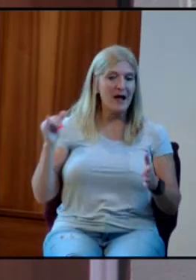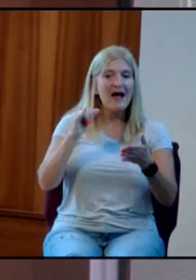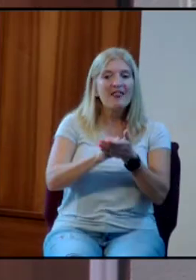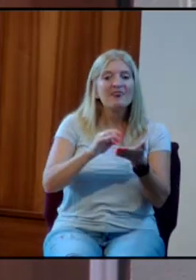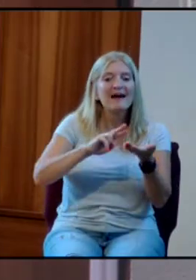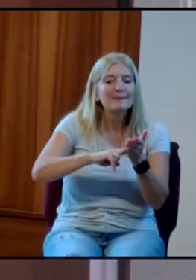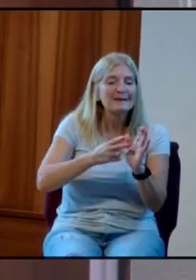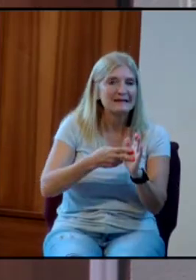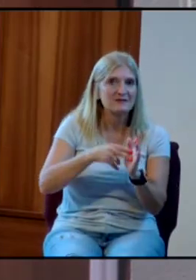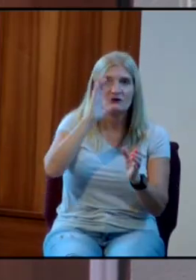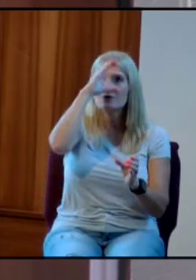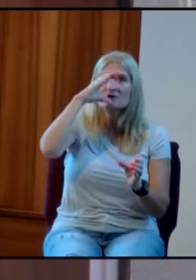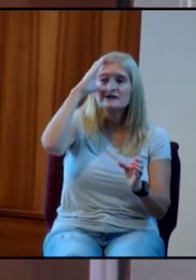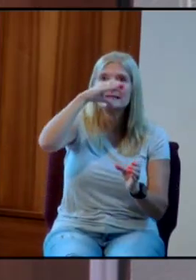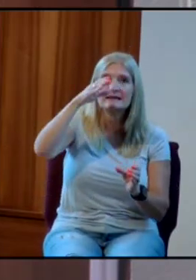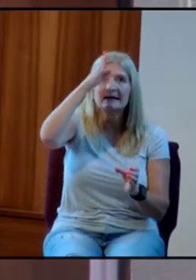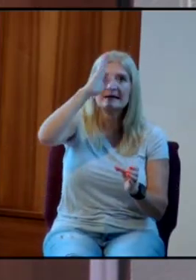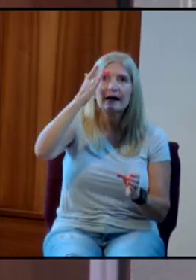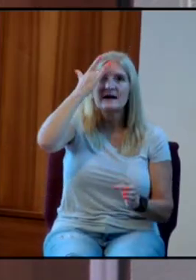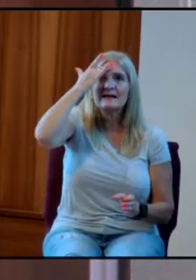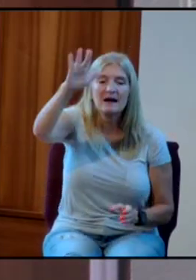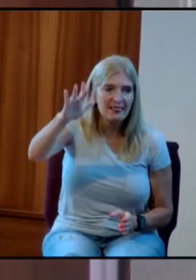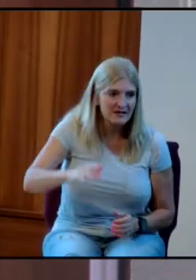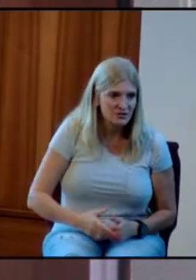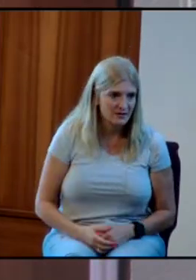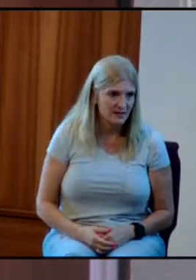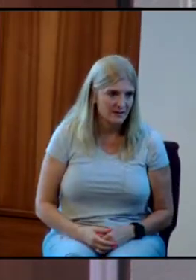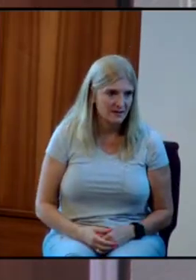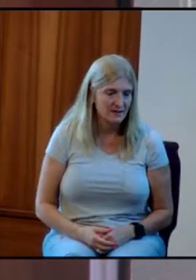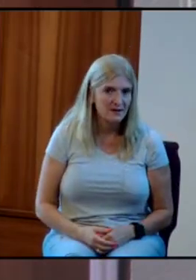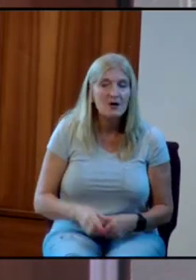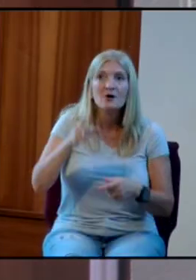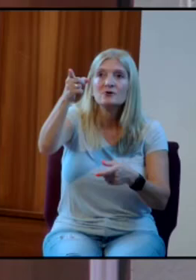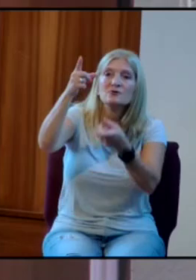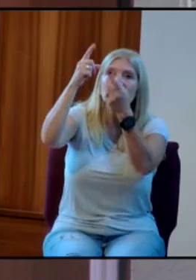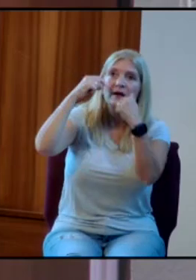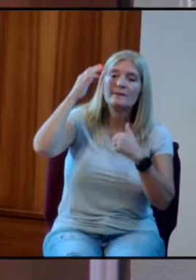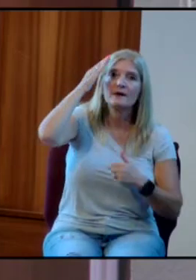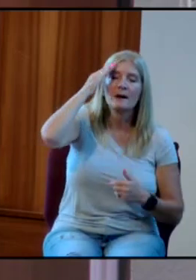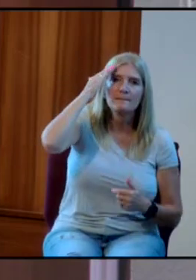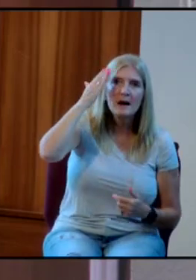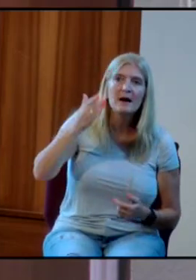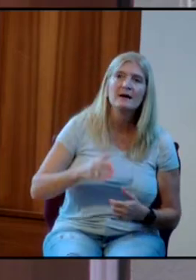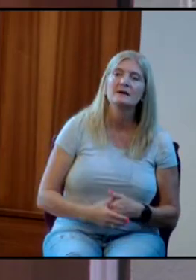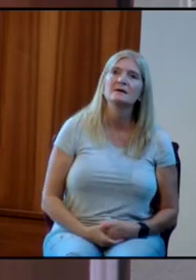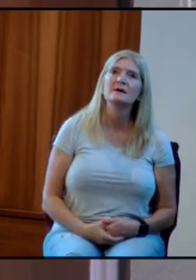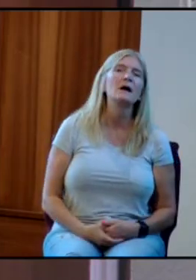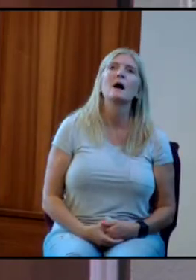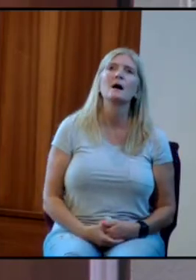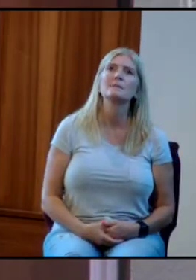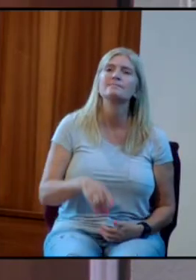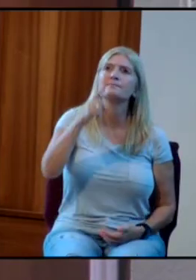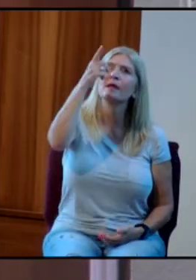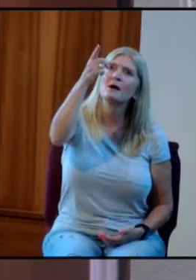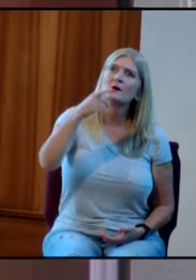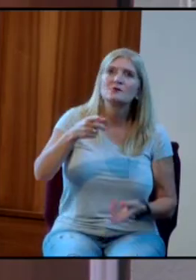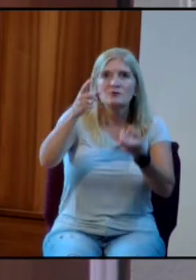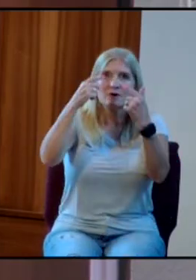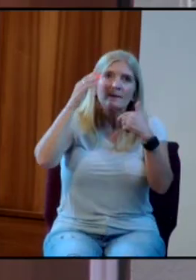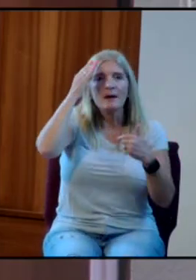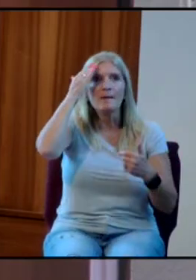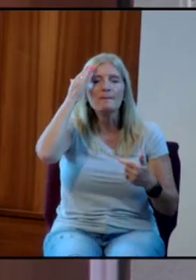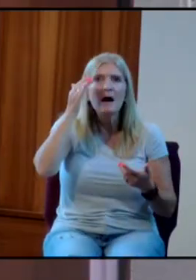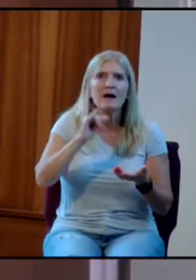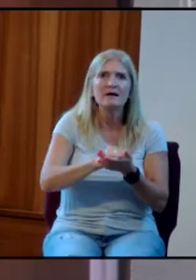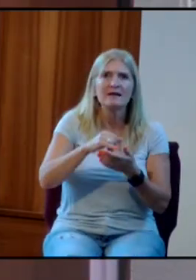intellectually. That's saying, God, you gave me a mind. And you gave me a mind that